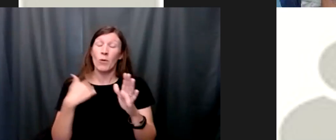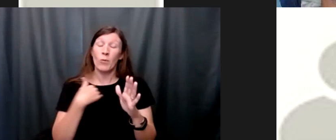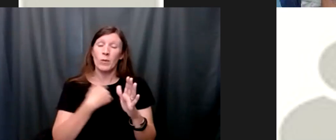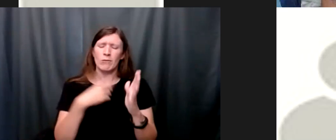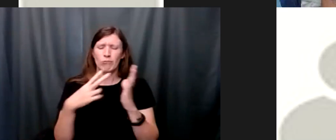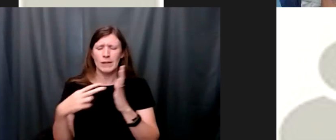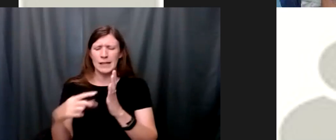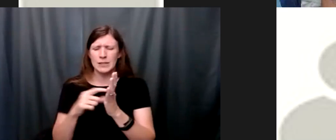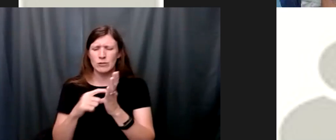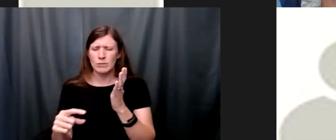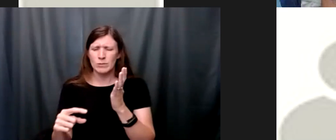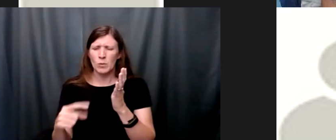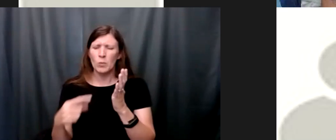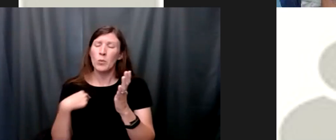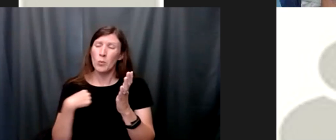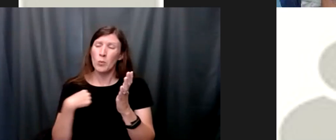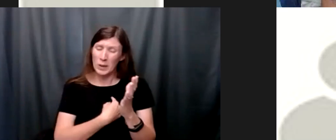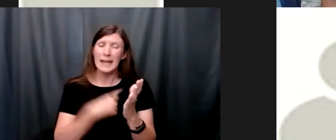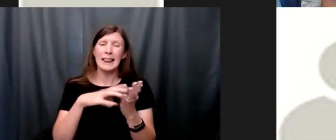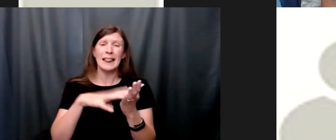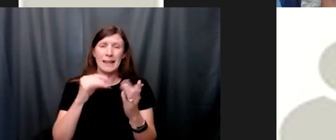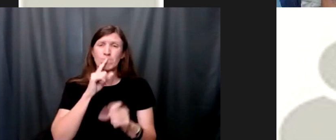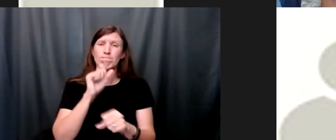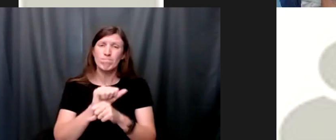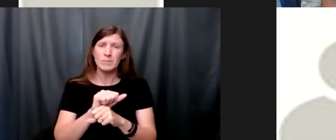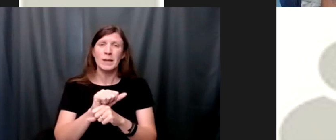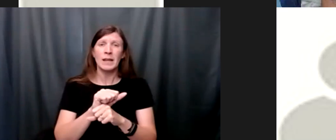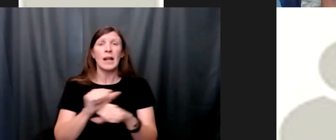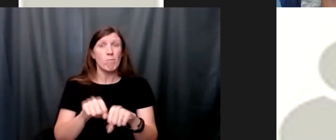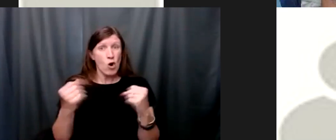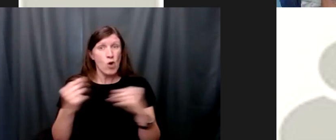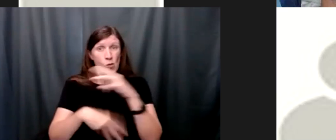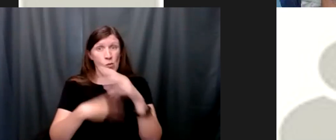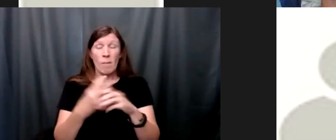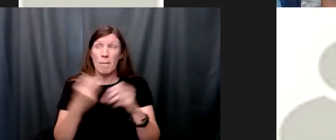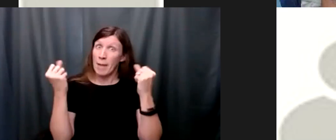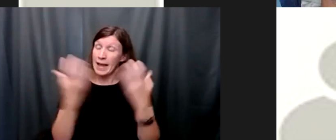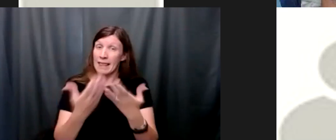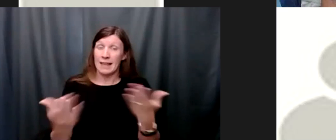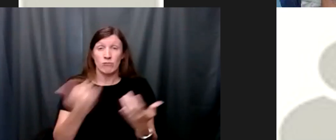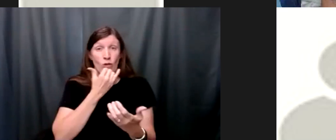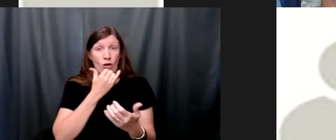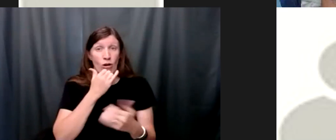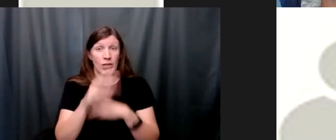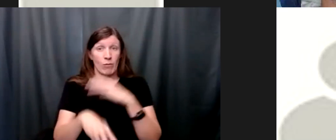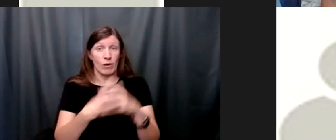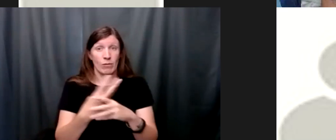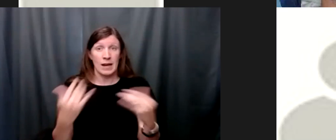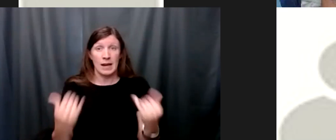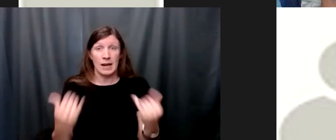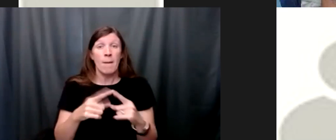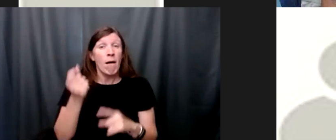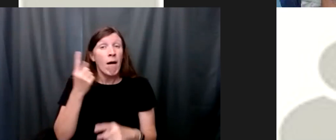and things will go wrong and there are a lot of things going wrong right now but we are never alone in the midst of the suffering